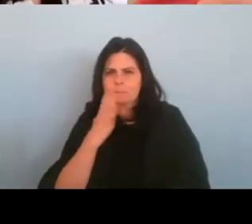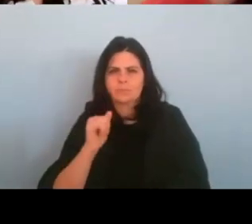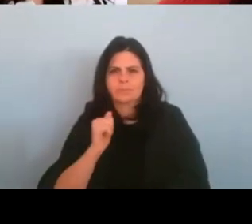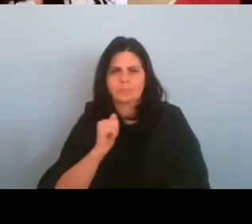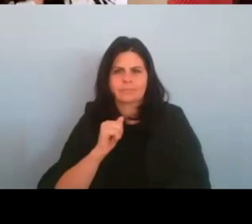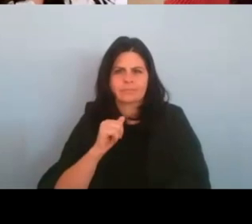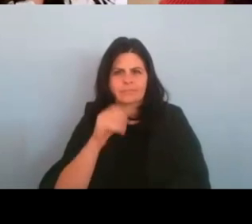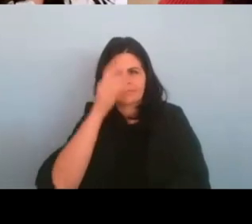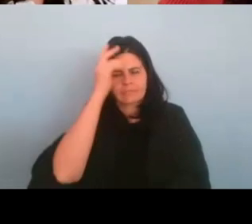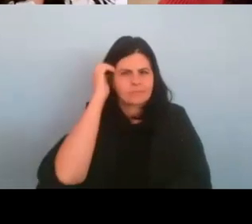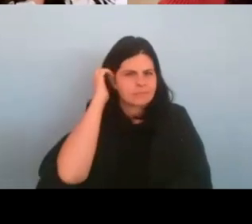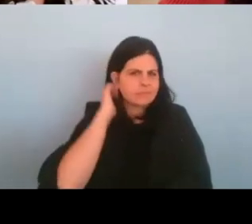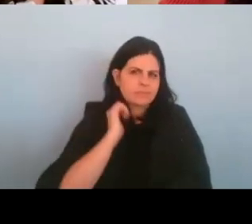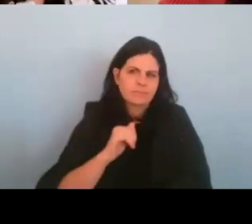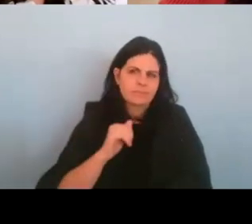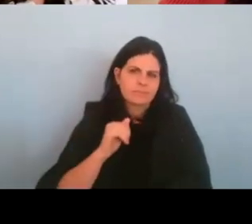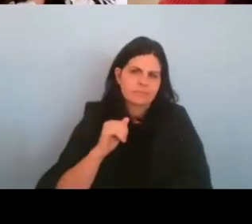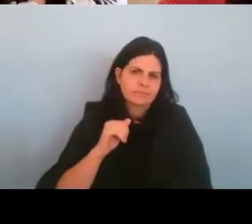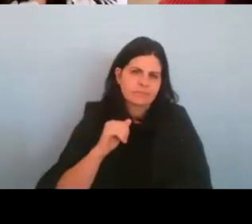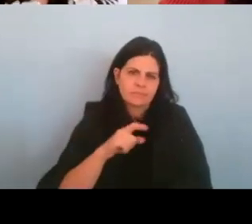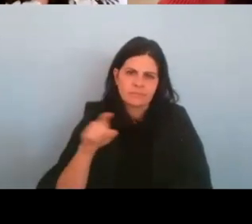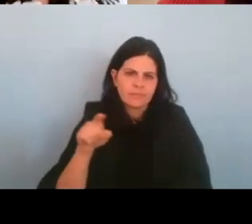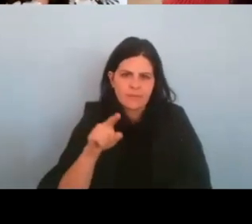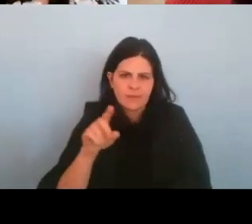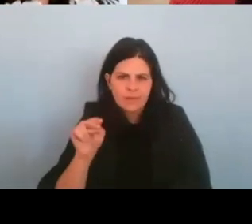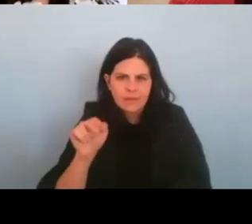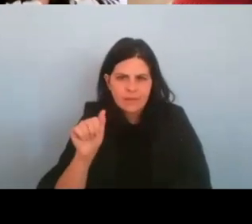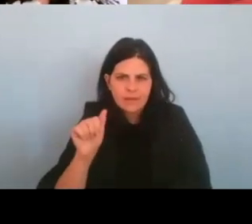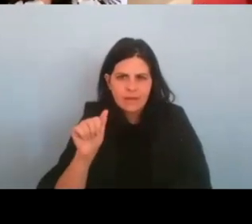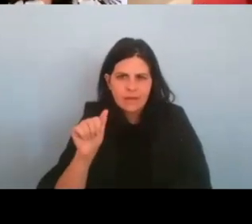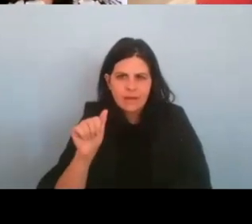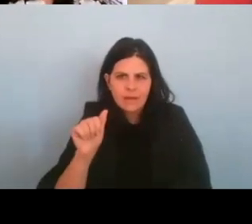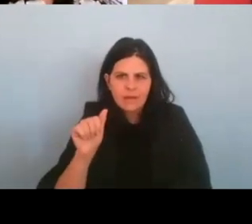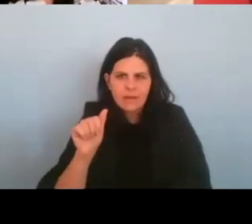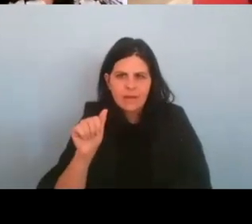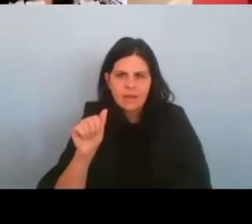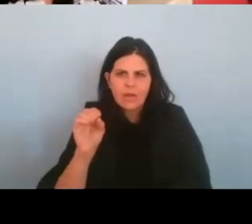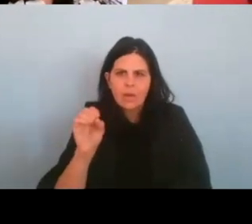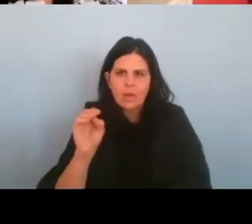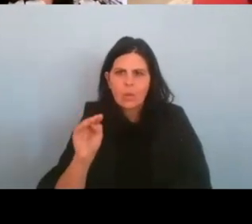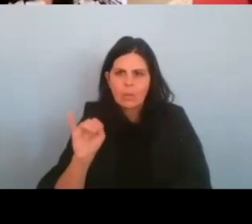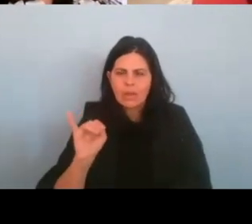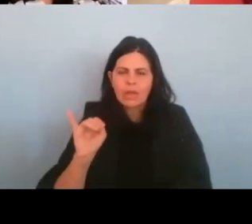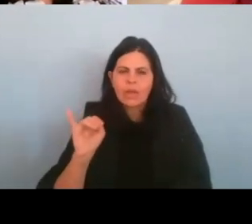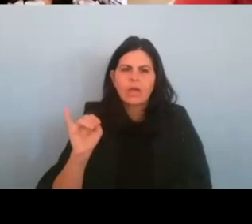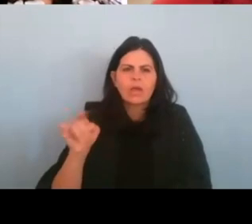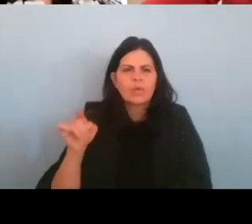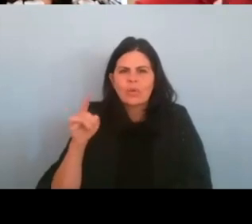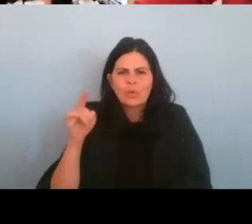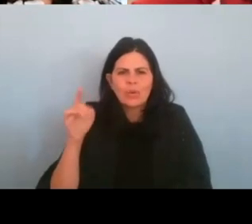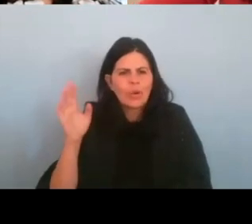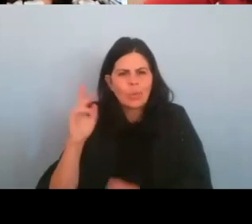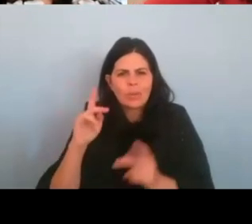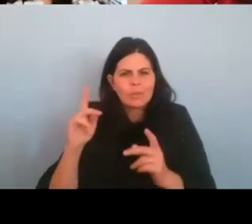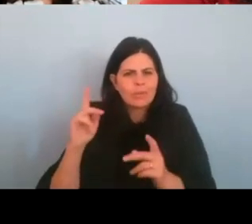Oh, Naomi, what do you hope people take away from your, from your performance and from the film?